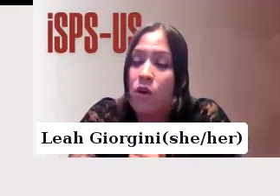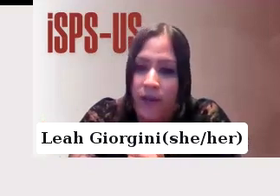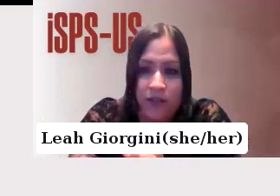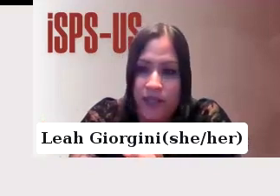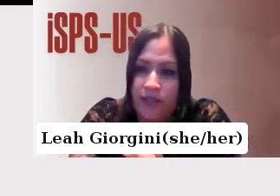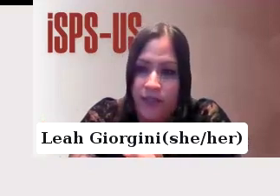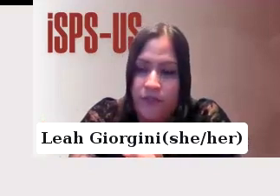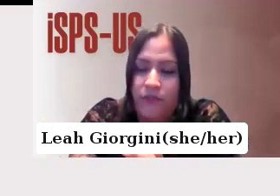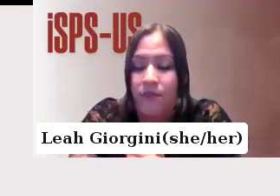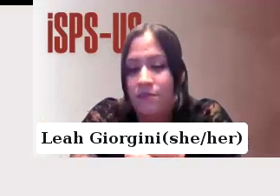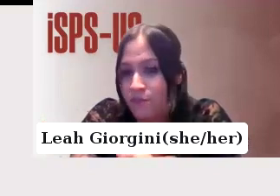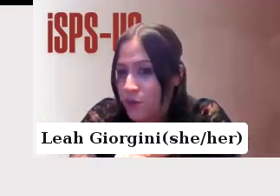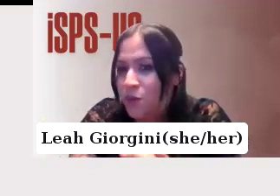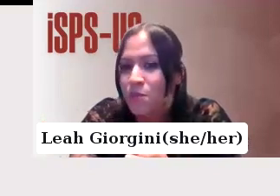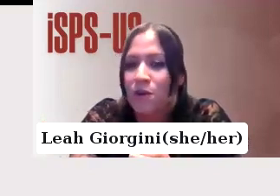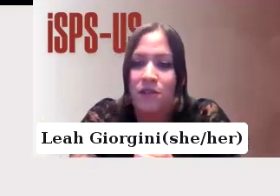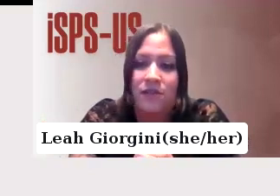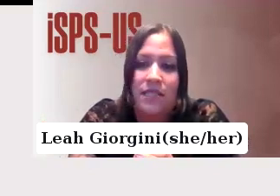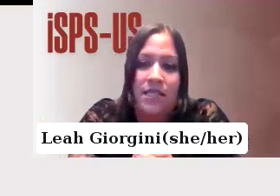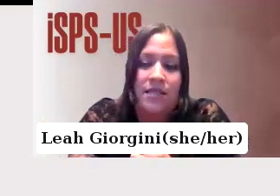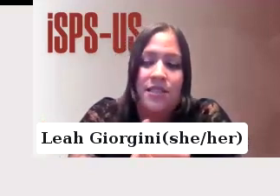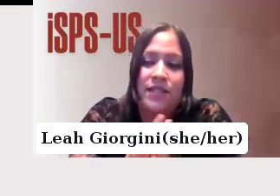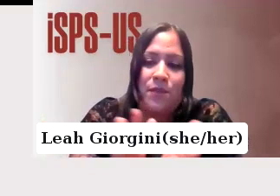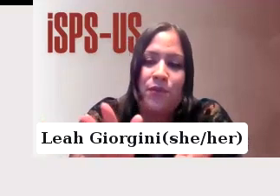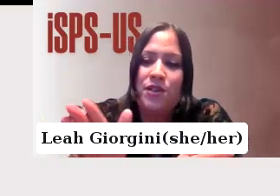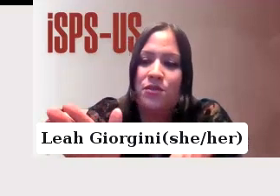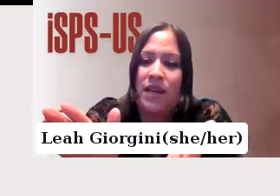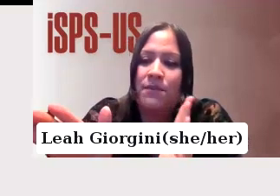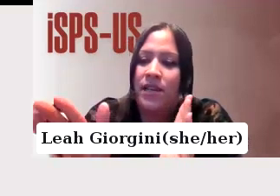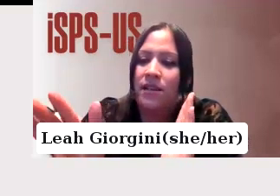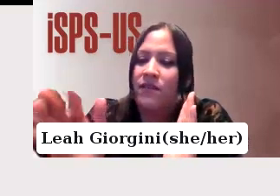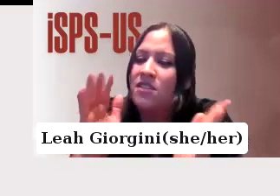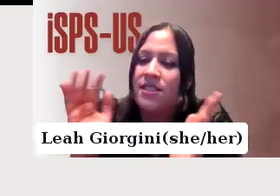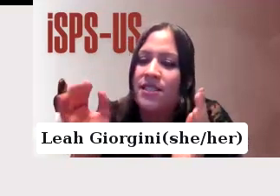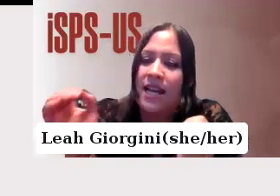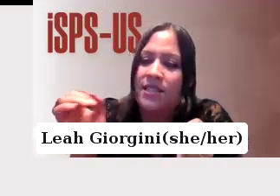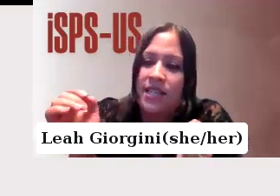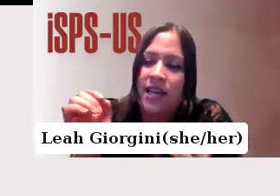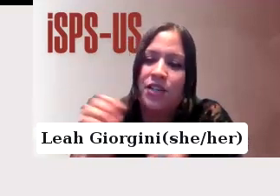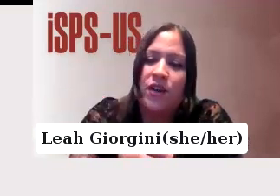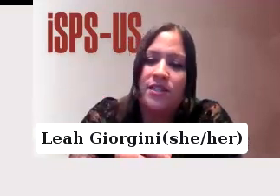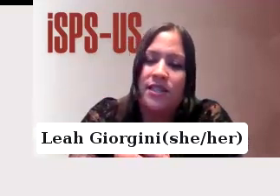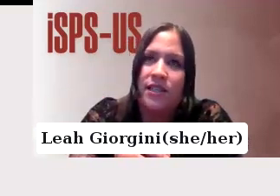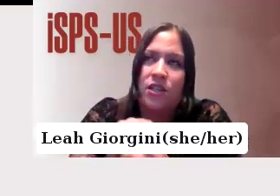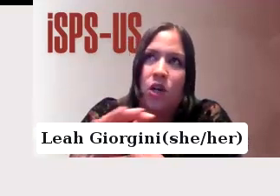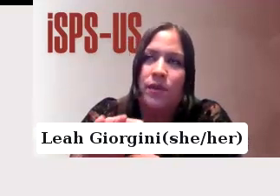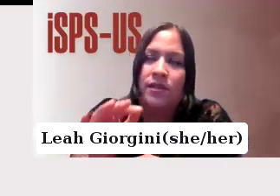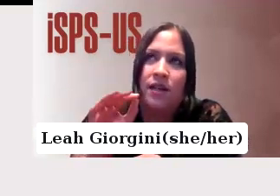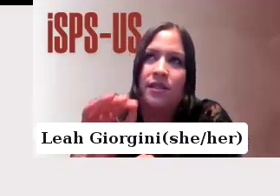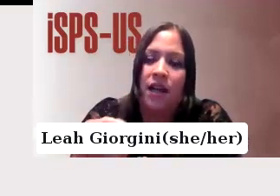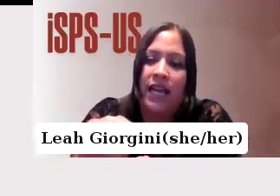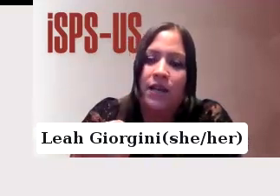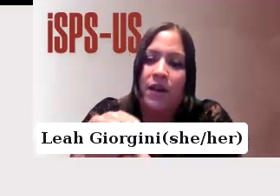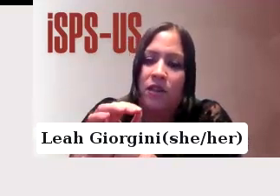moral benefits, not all moral. So his approach aimed at kind of understanding and addressing the